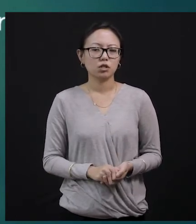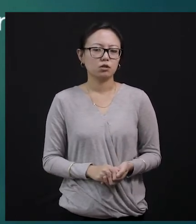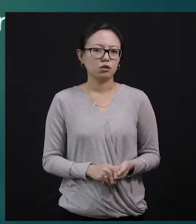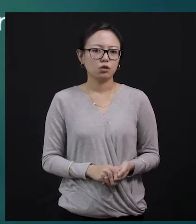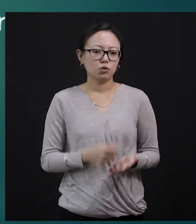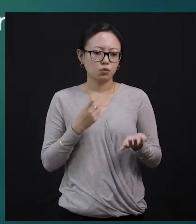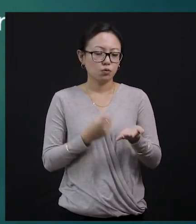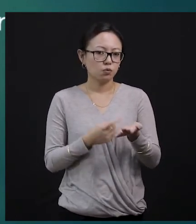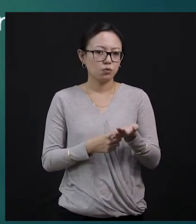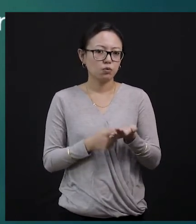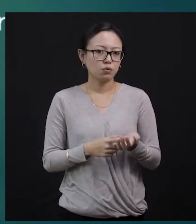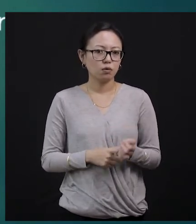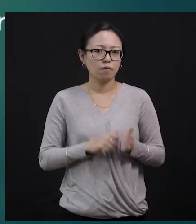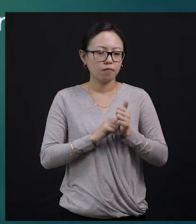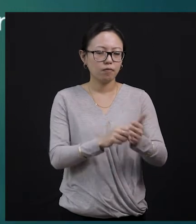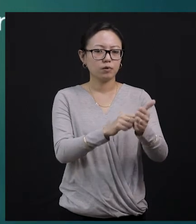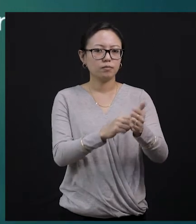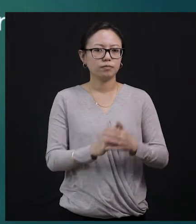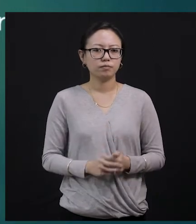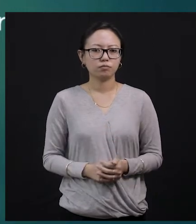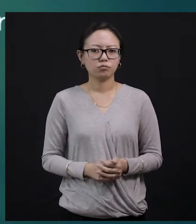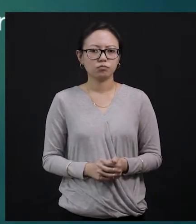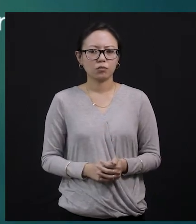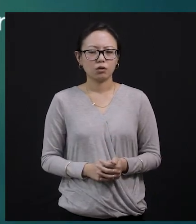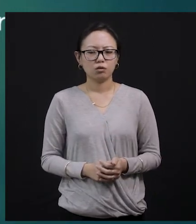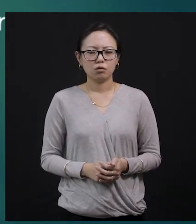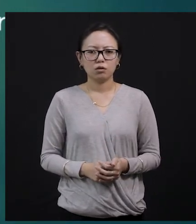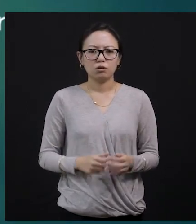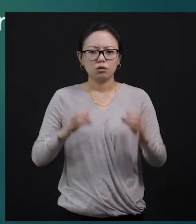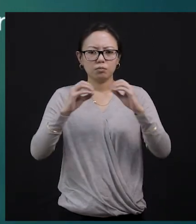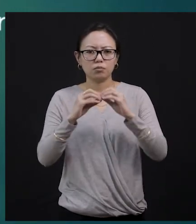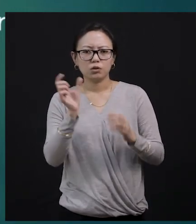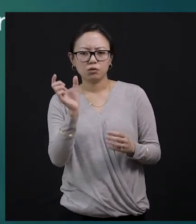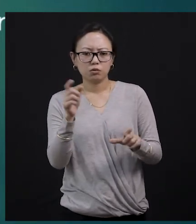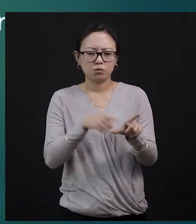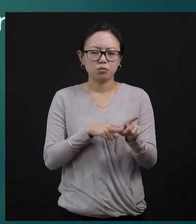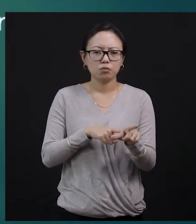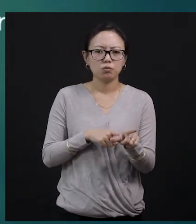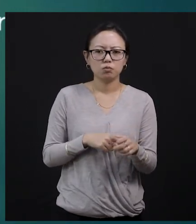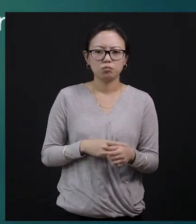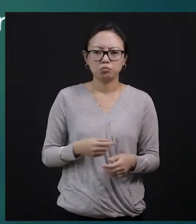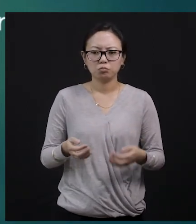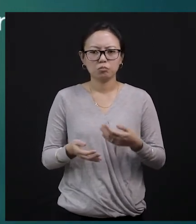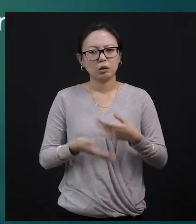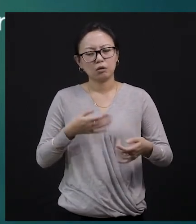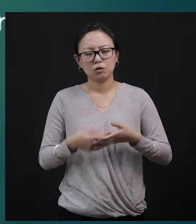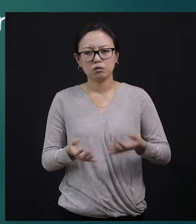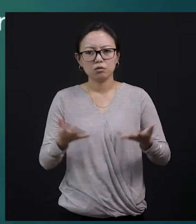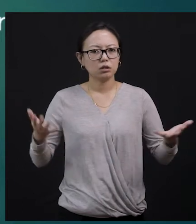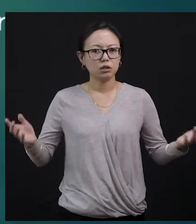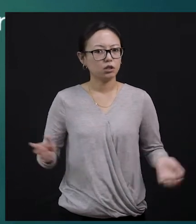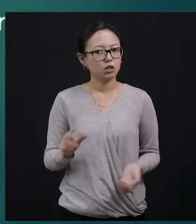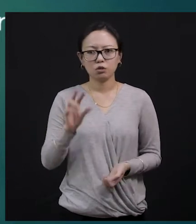is, that they should never buy anything unless he comes back. And it is not wise for students or children to buy things